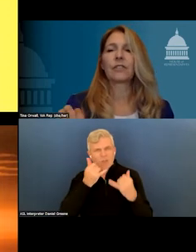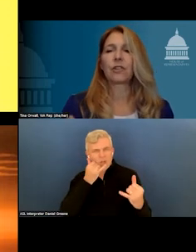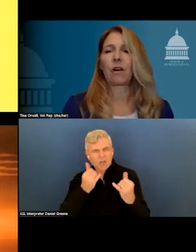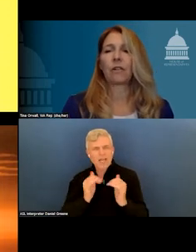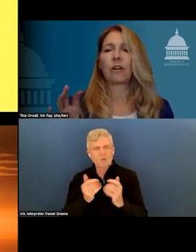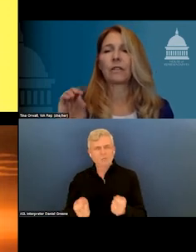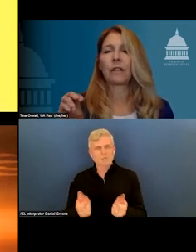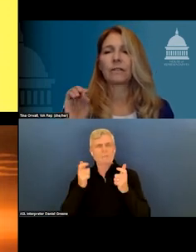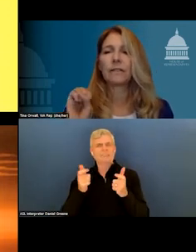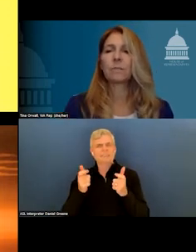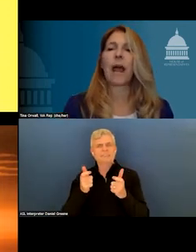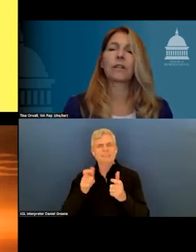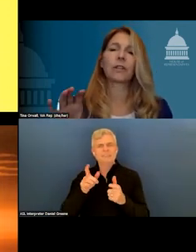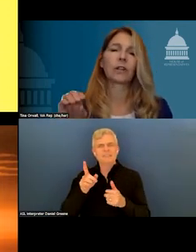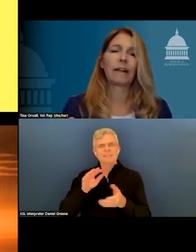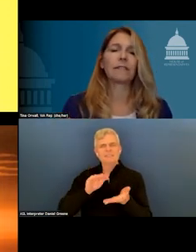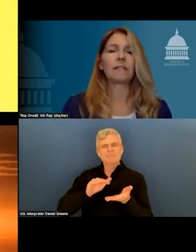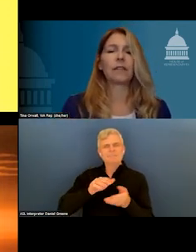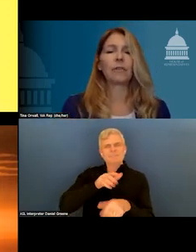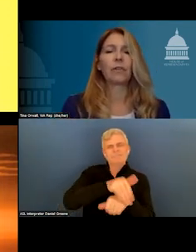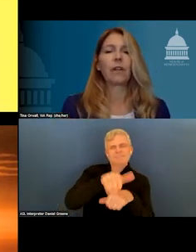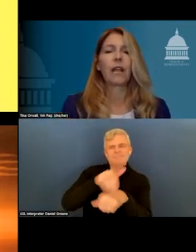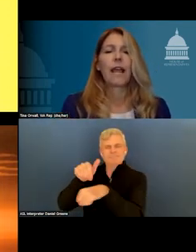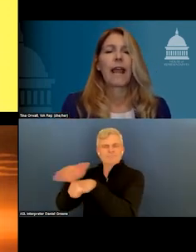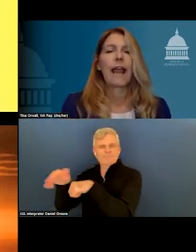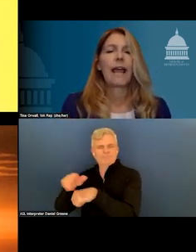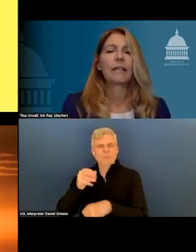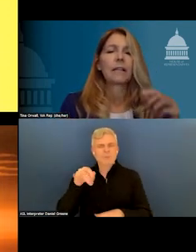dispatch crisis teams.